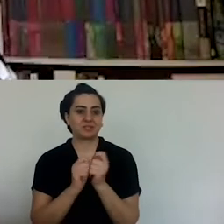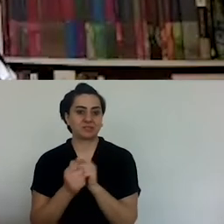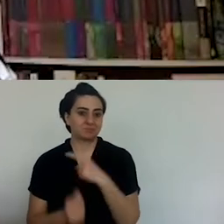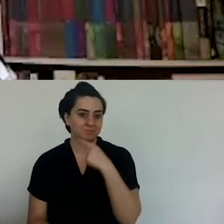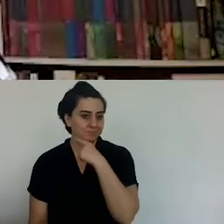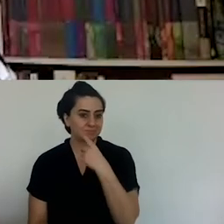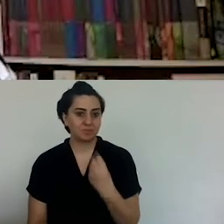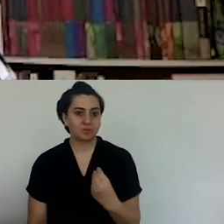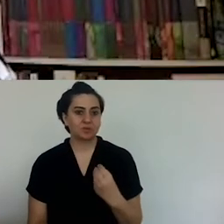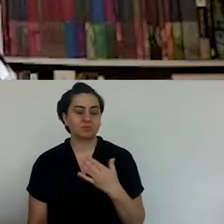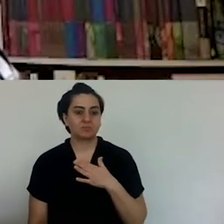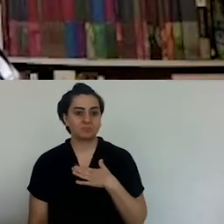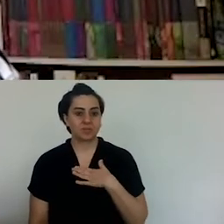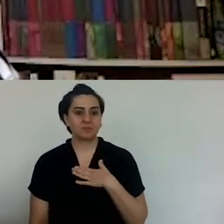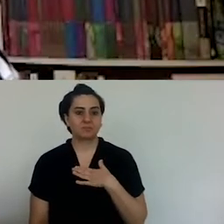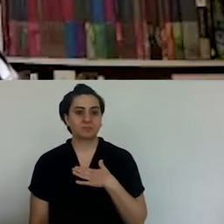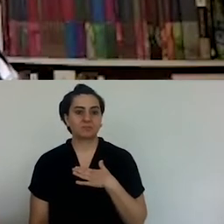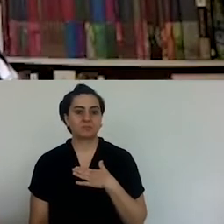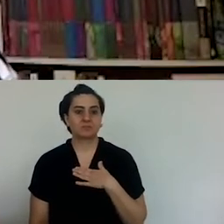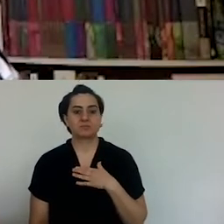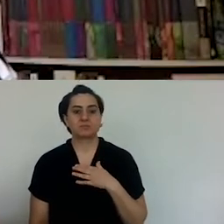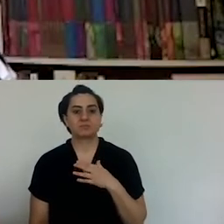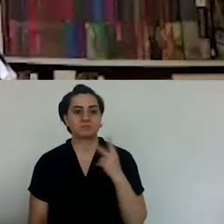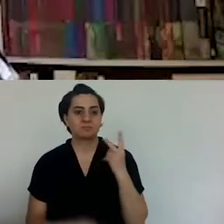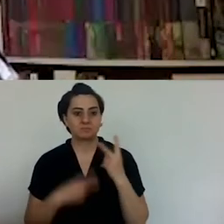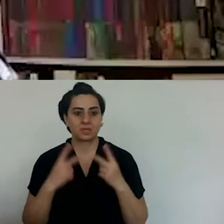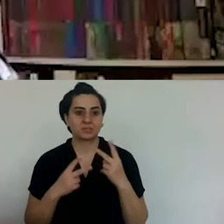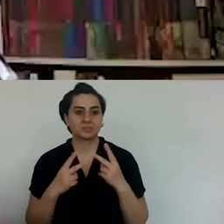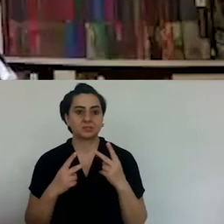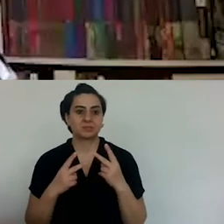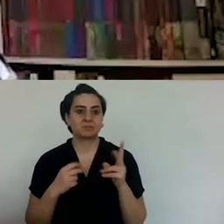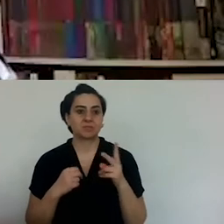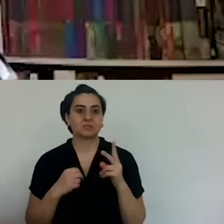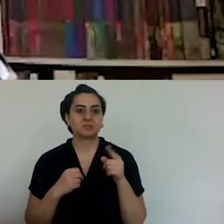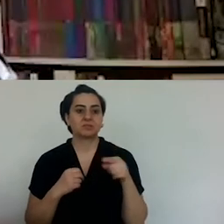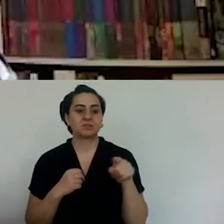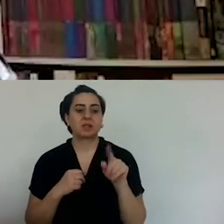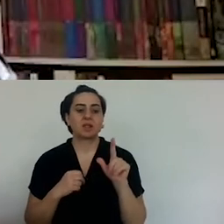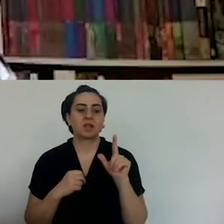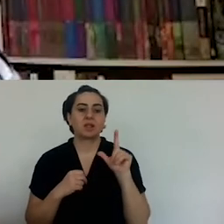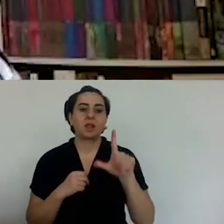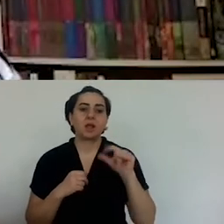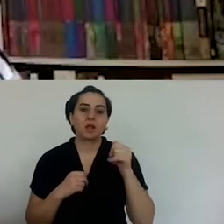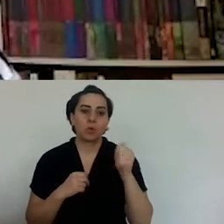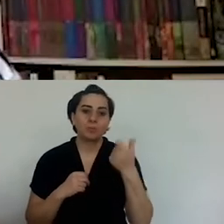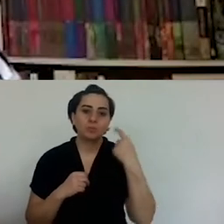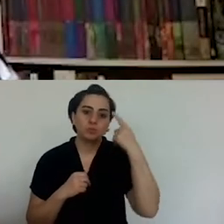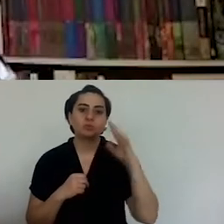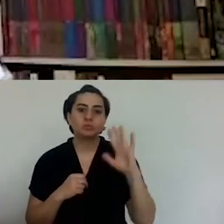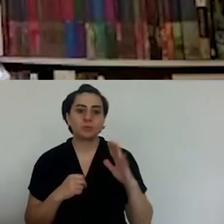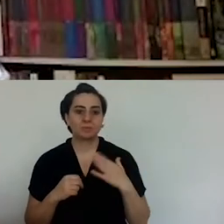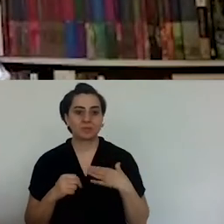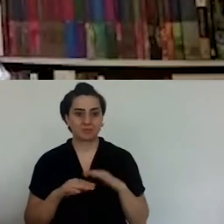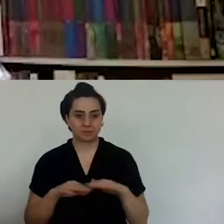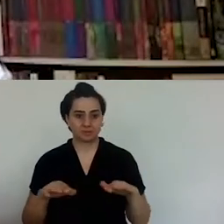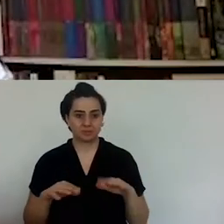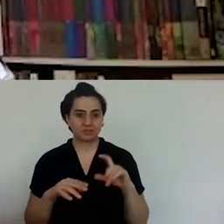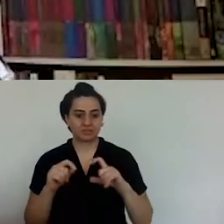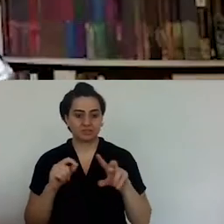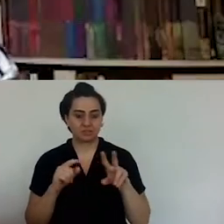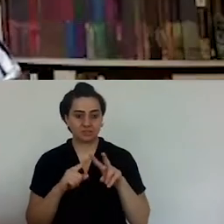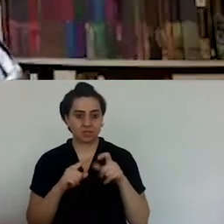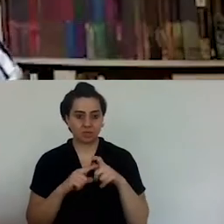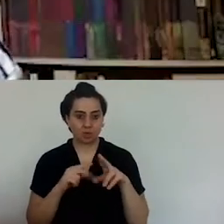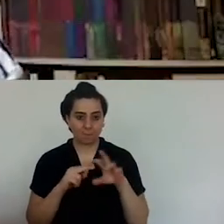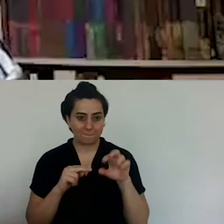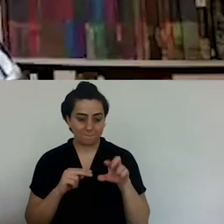had to change my fisherman over the years, as a matter of fact, because in some areas I'm really sensitive,